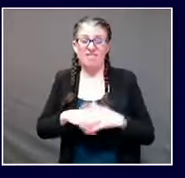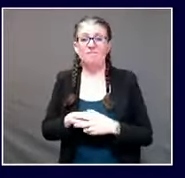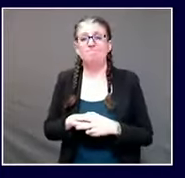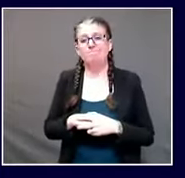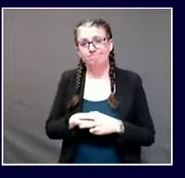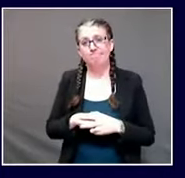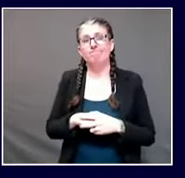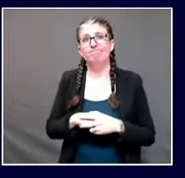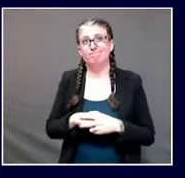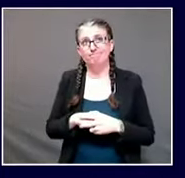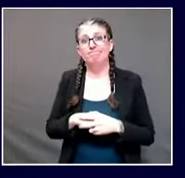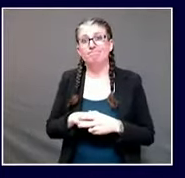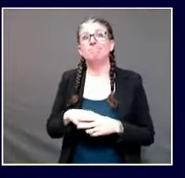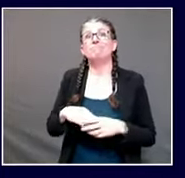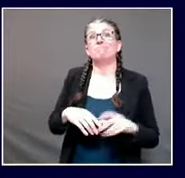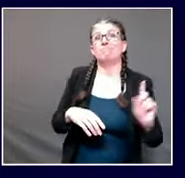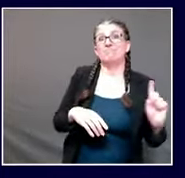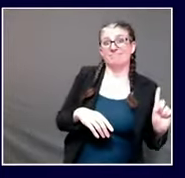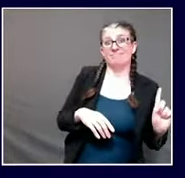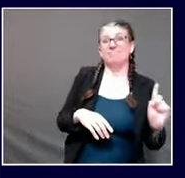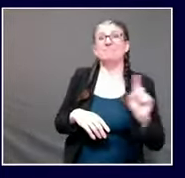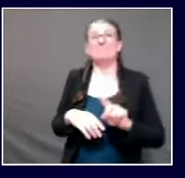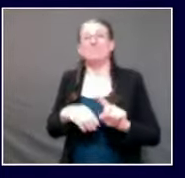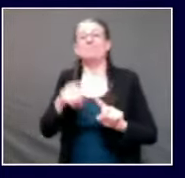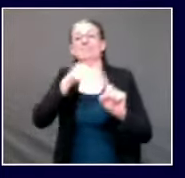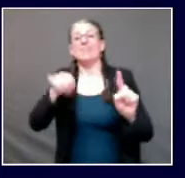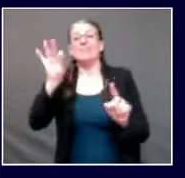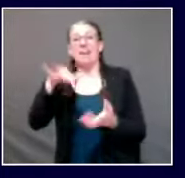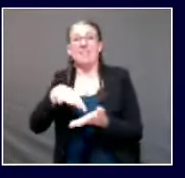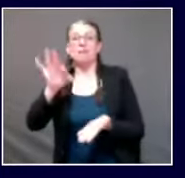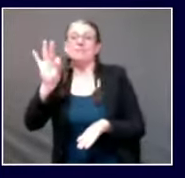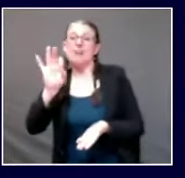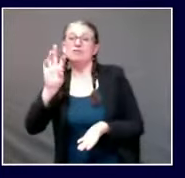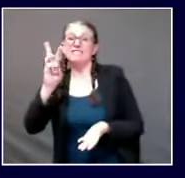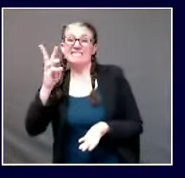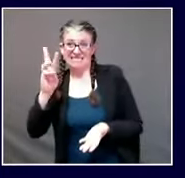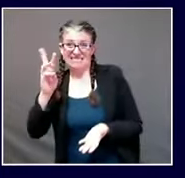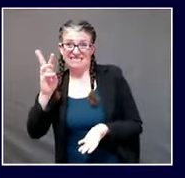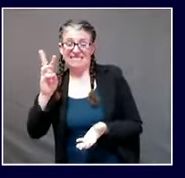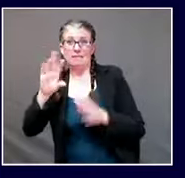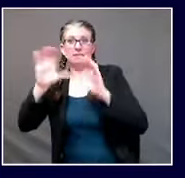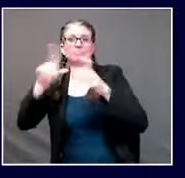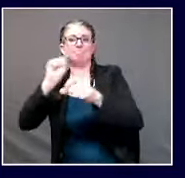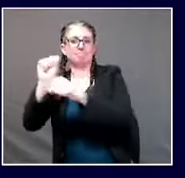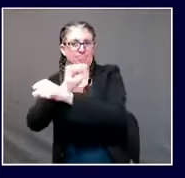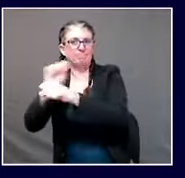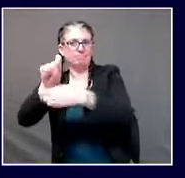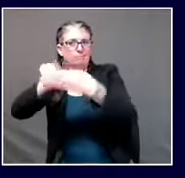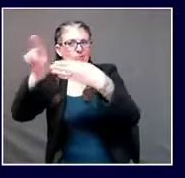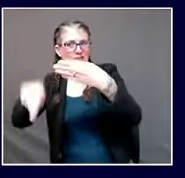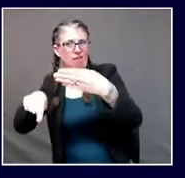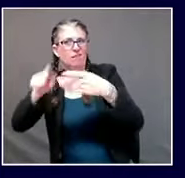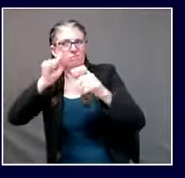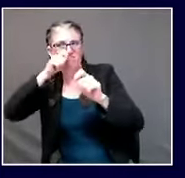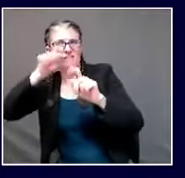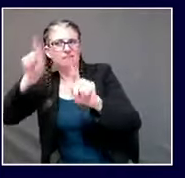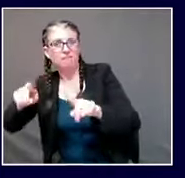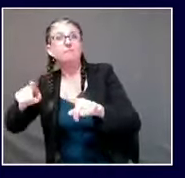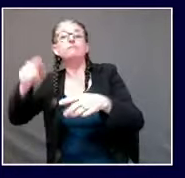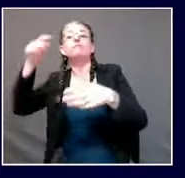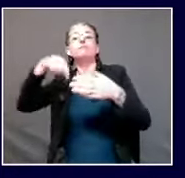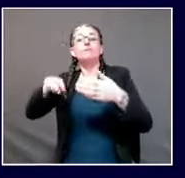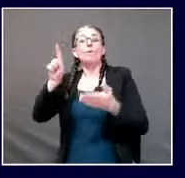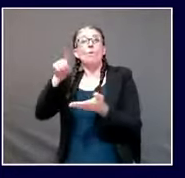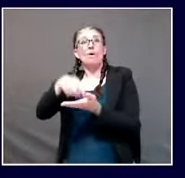,916 individuals have confirmed COVID-19, and 1,111 have probable